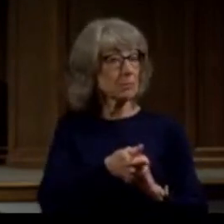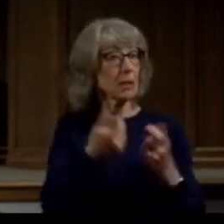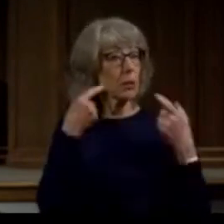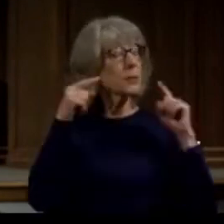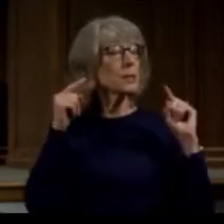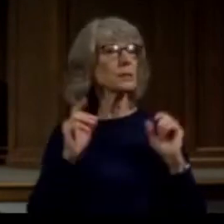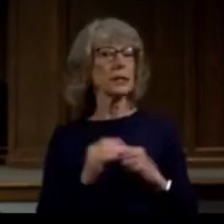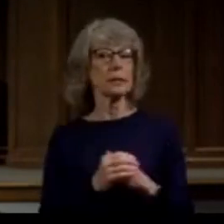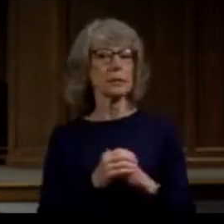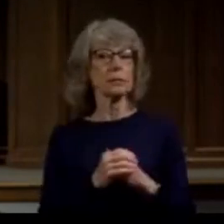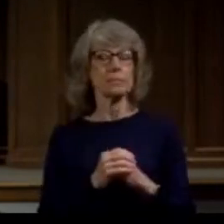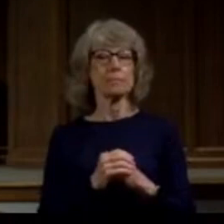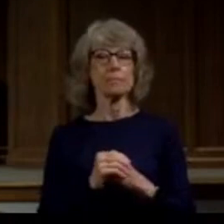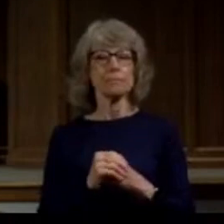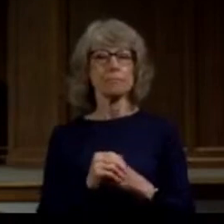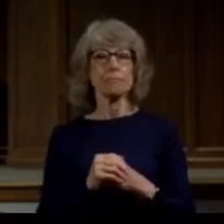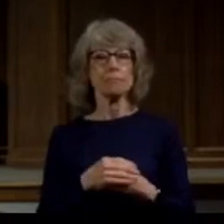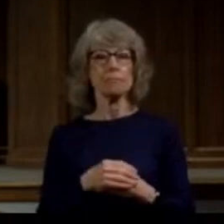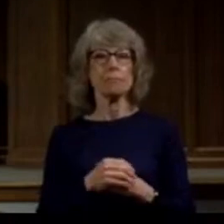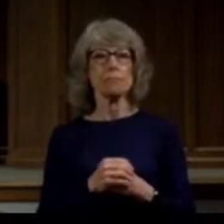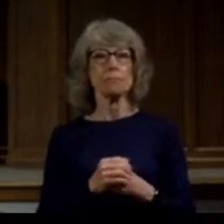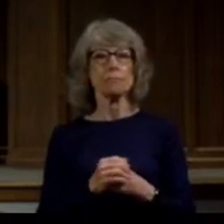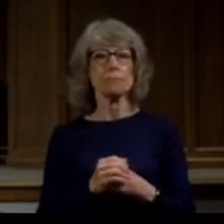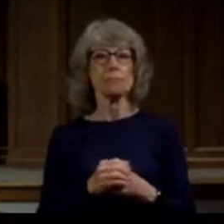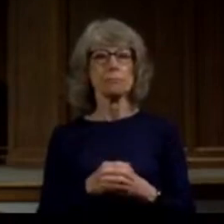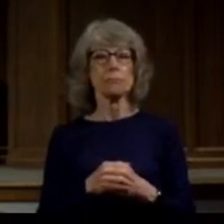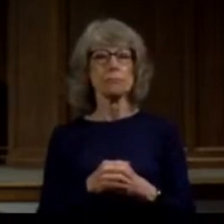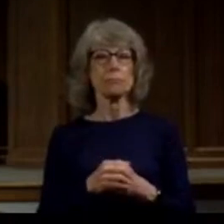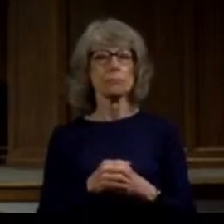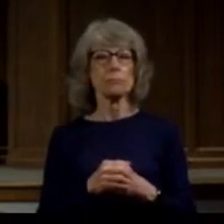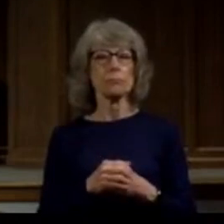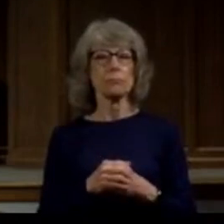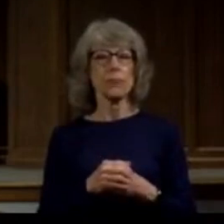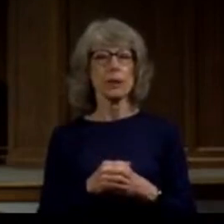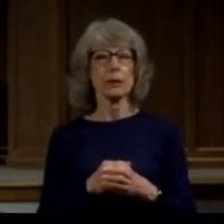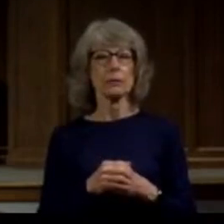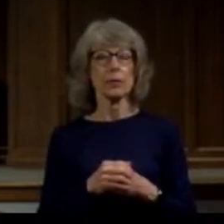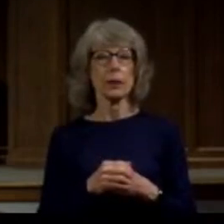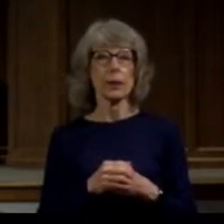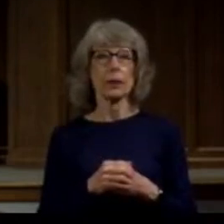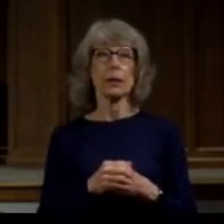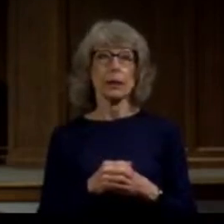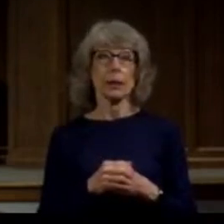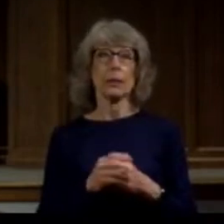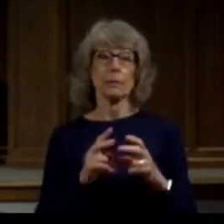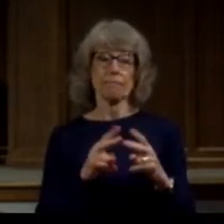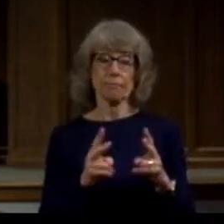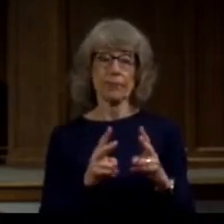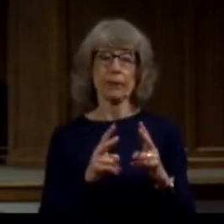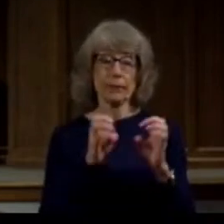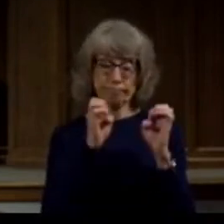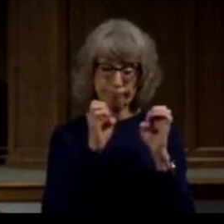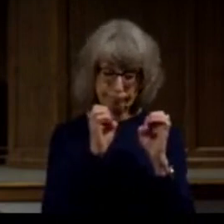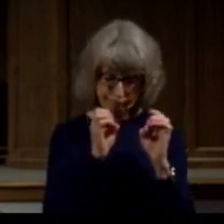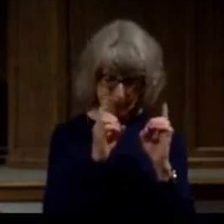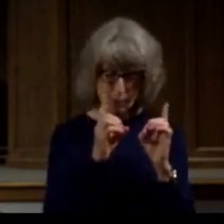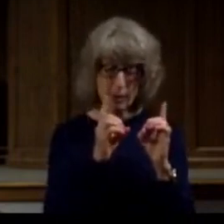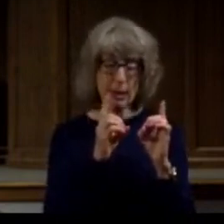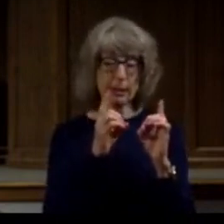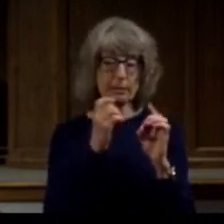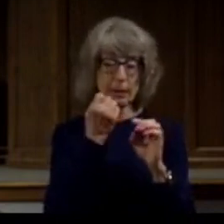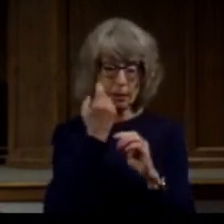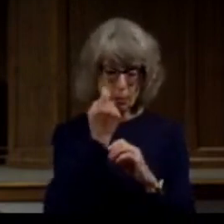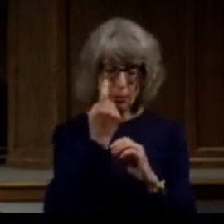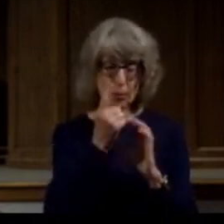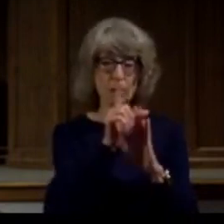Continue on with it. Not only was he highly educated as in the law, he was deeply committed